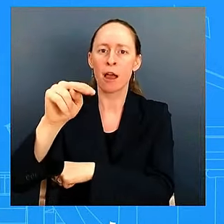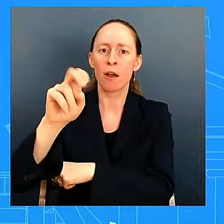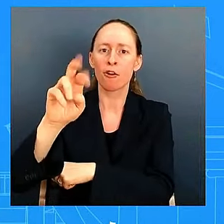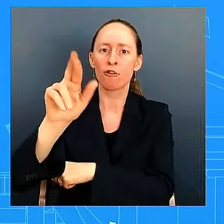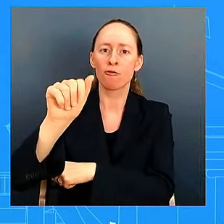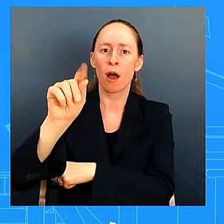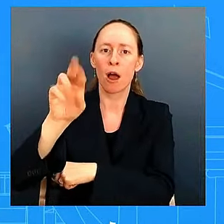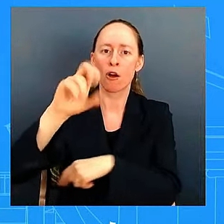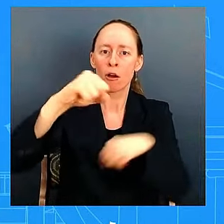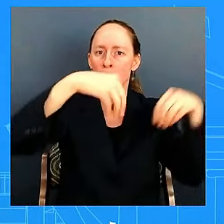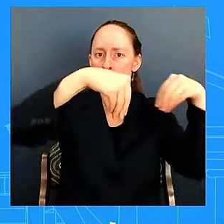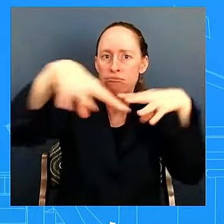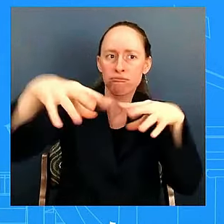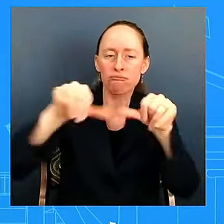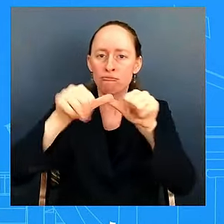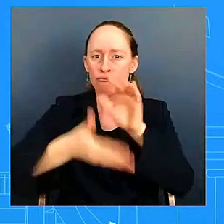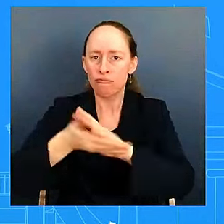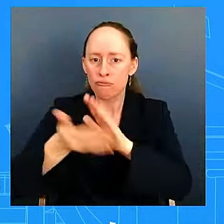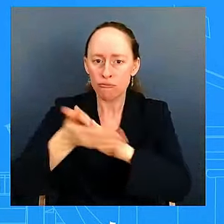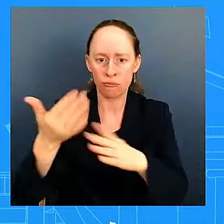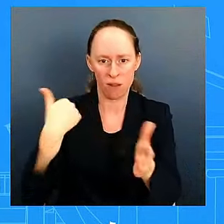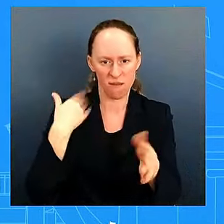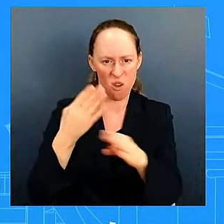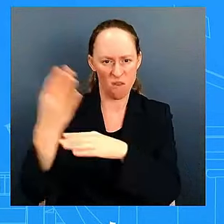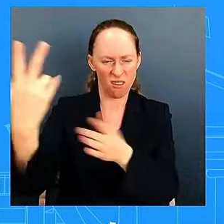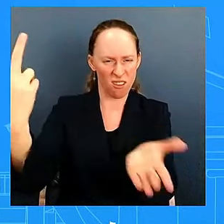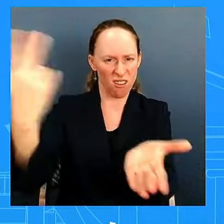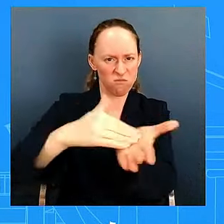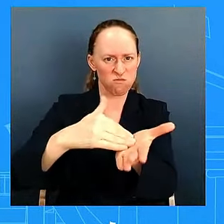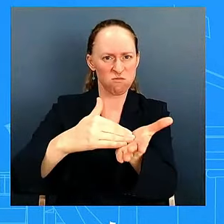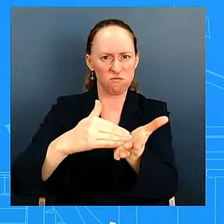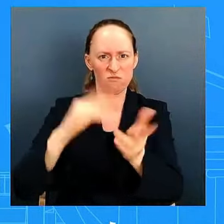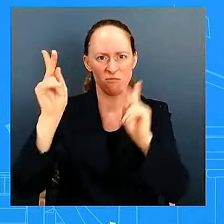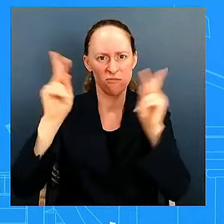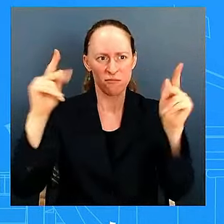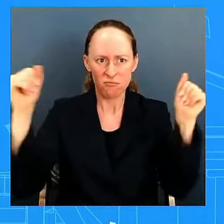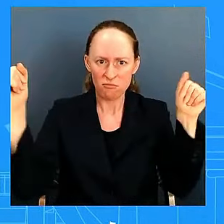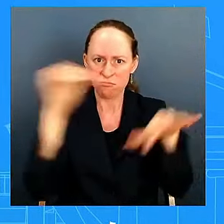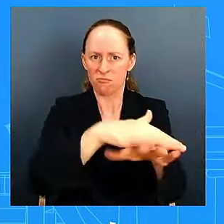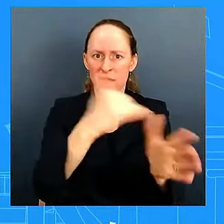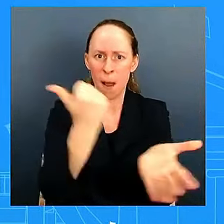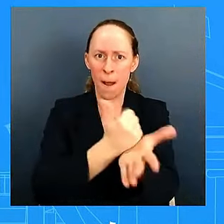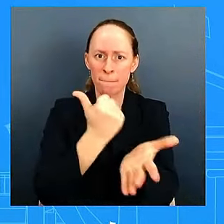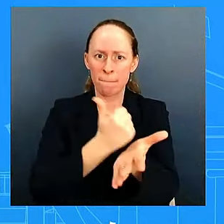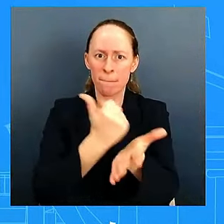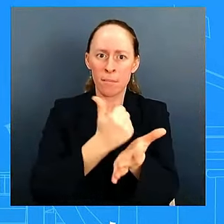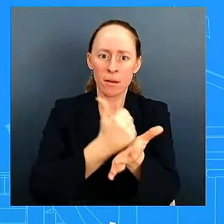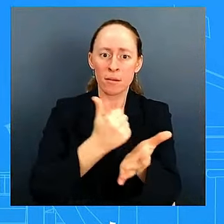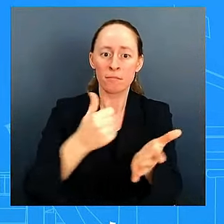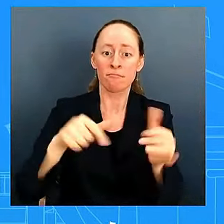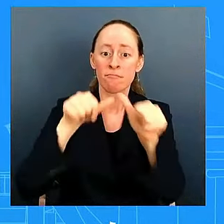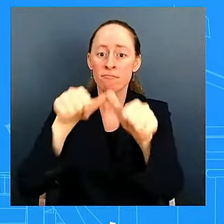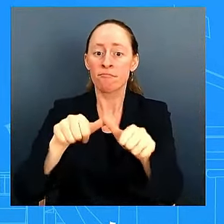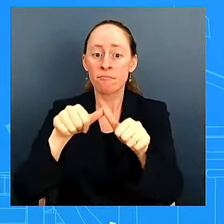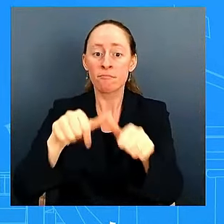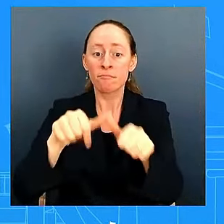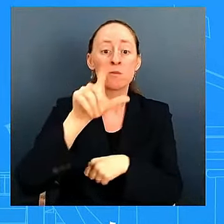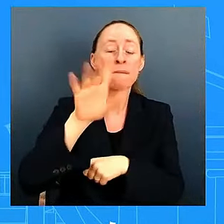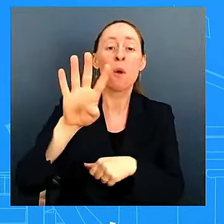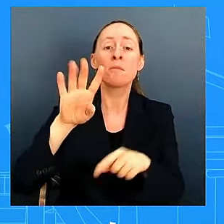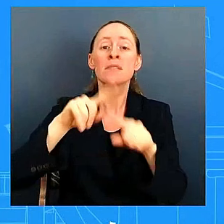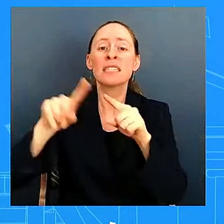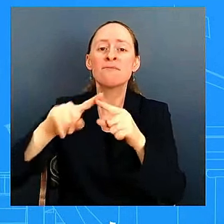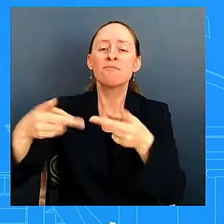supporting supporting hurricane helene uh this includes 24 federal urban research and rescue task force over 1 300